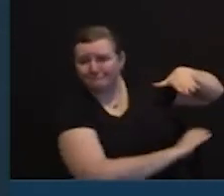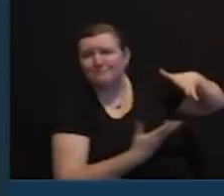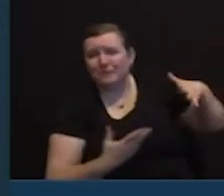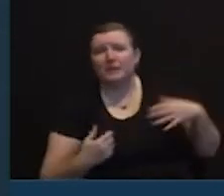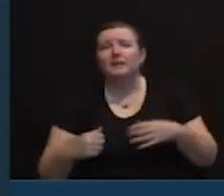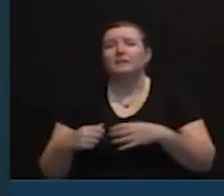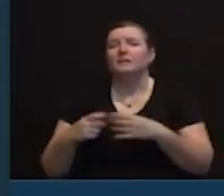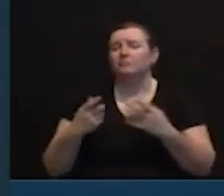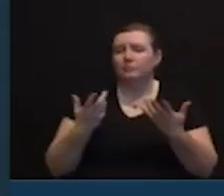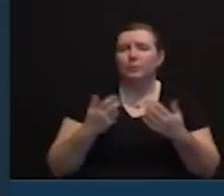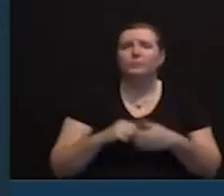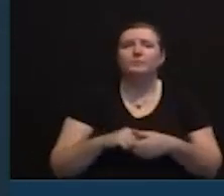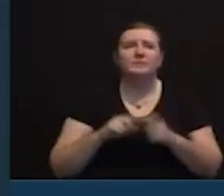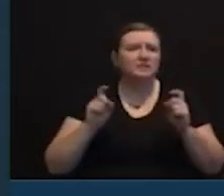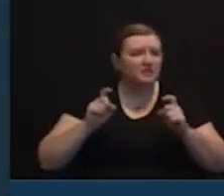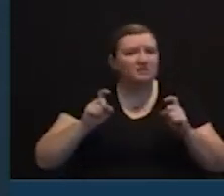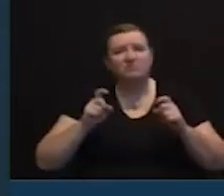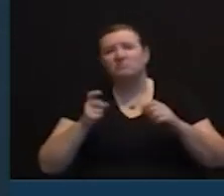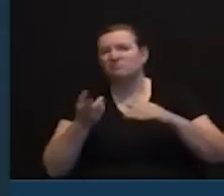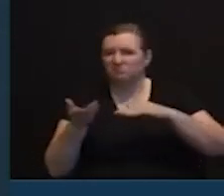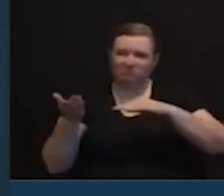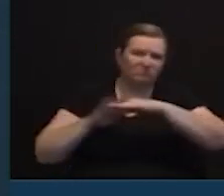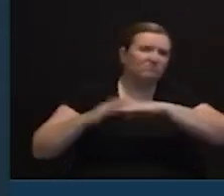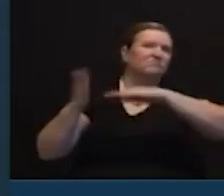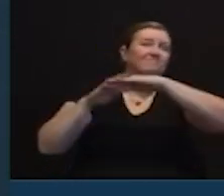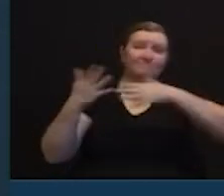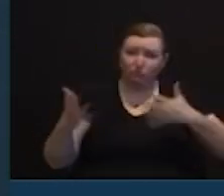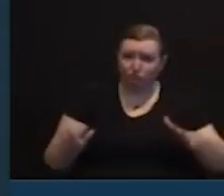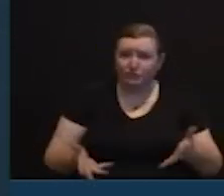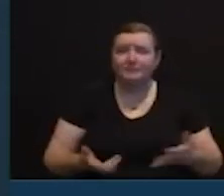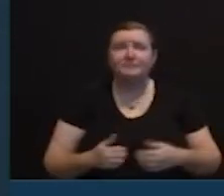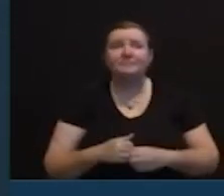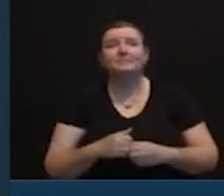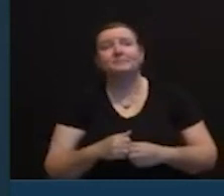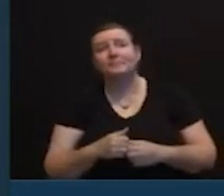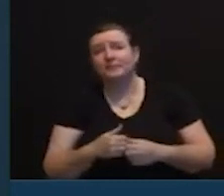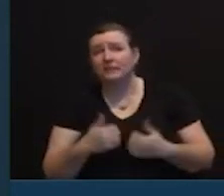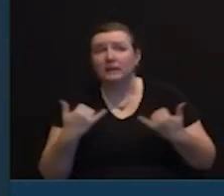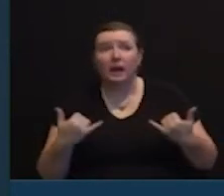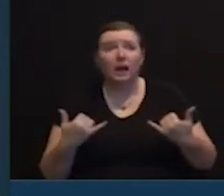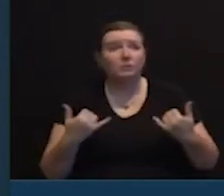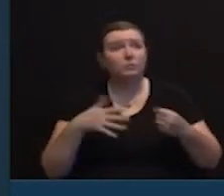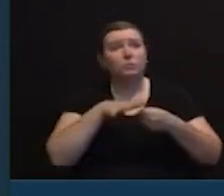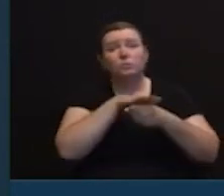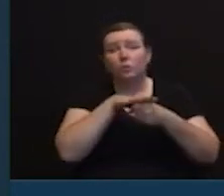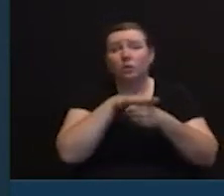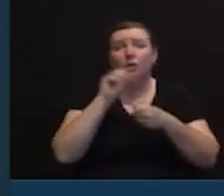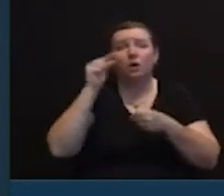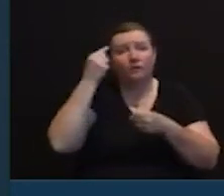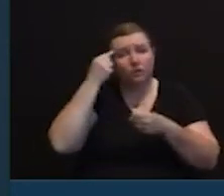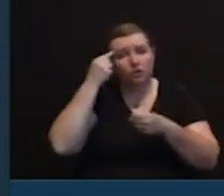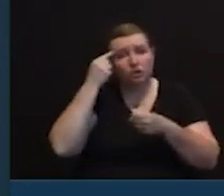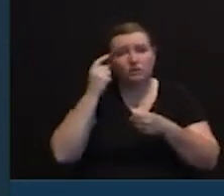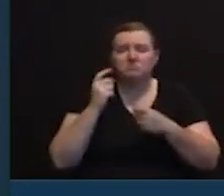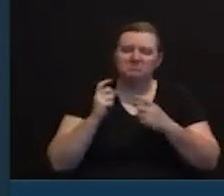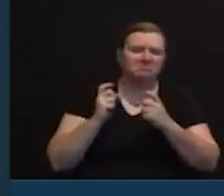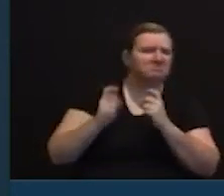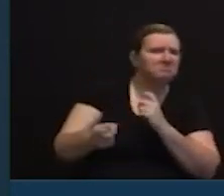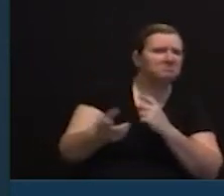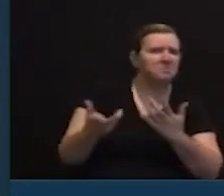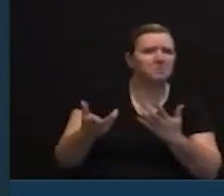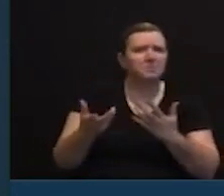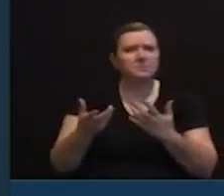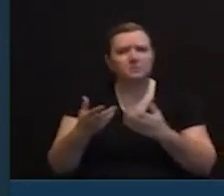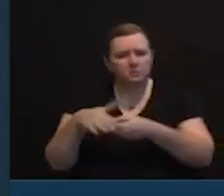to move resources around at a moment's notice, and now giving our local governments the ability to take surgical action within their own